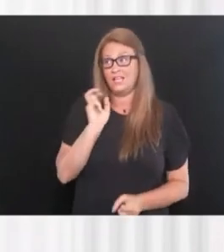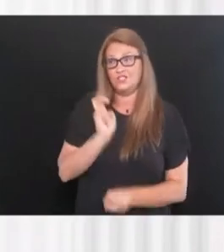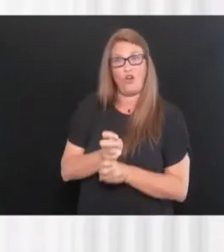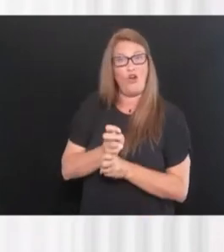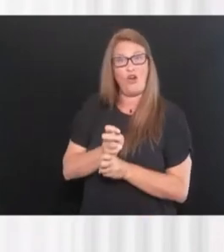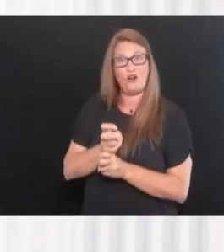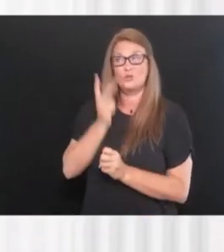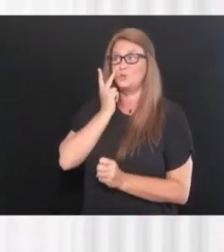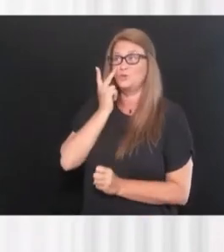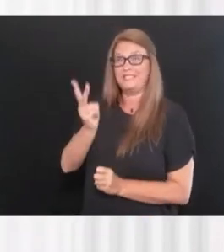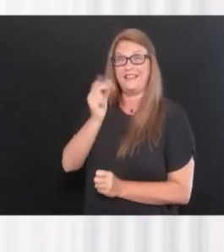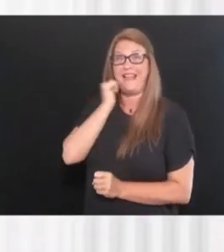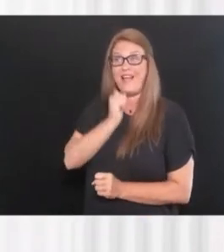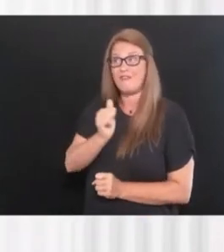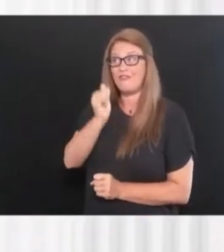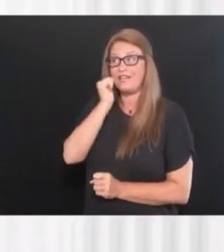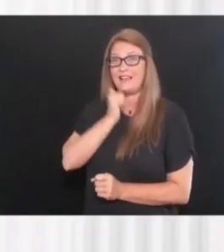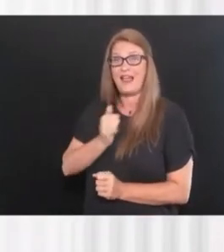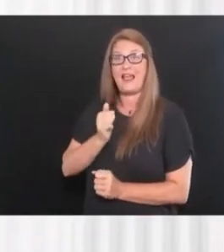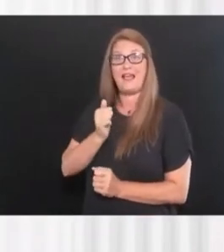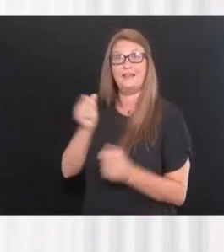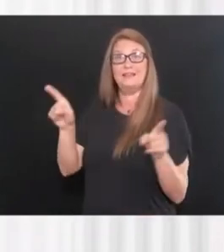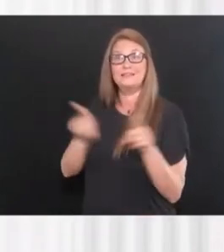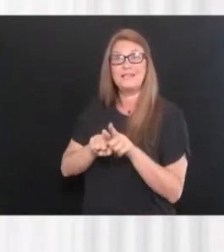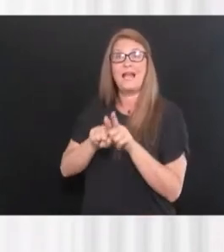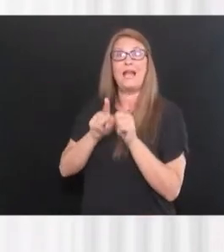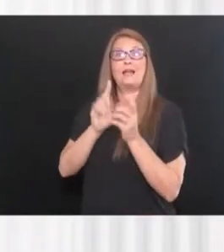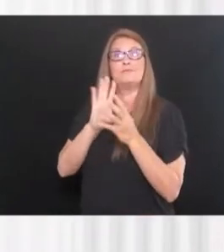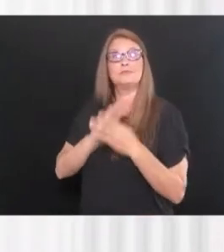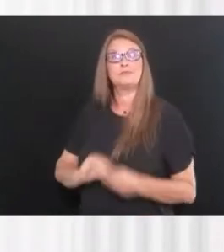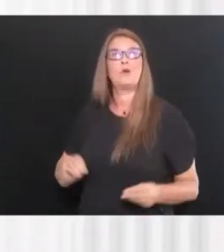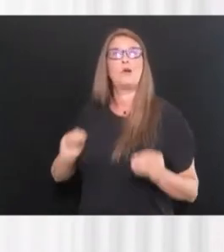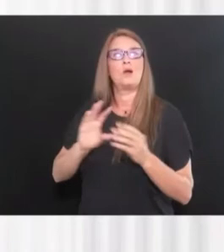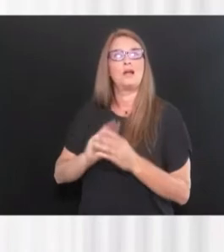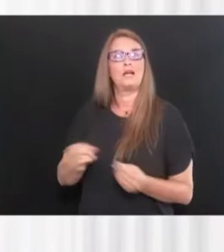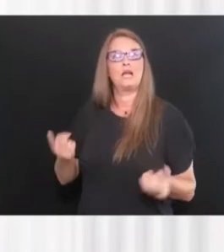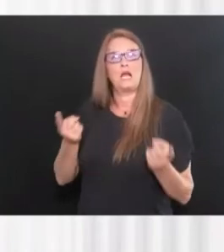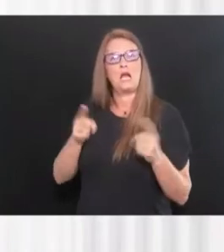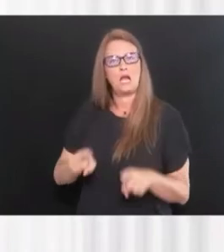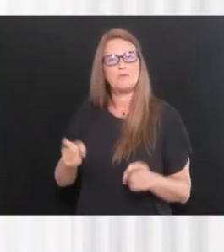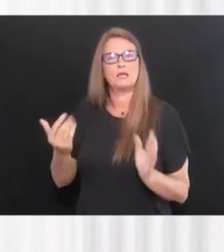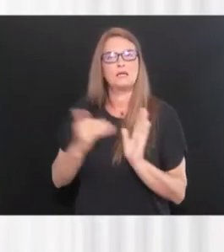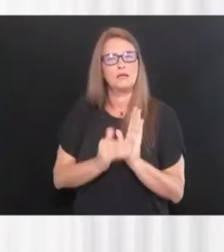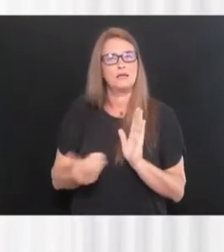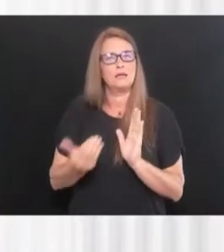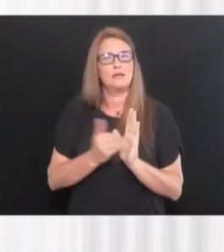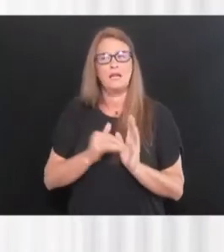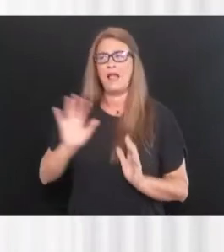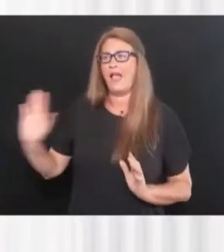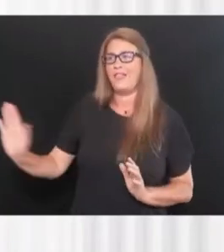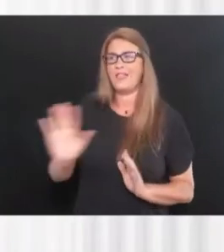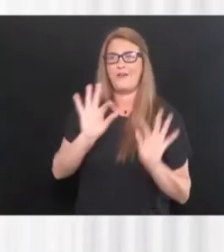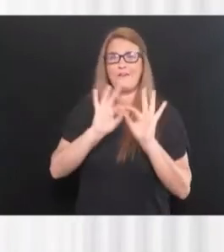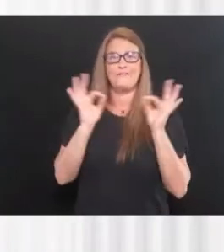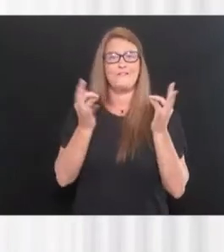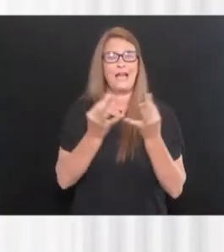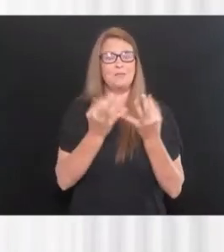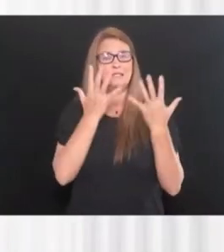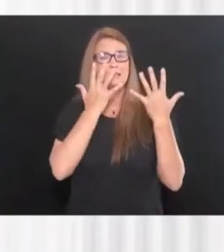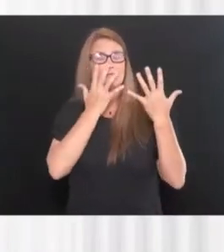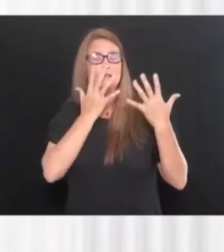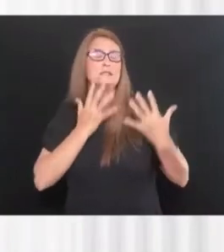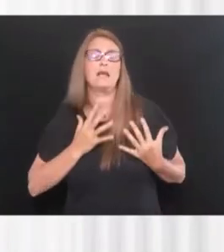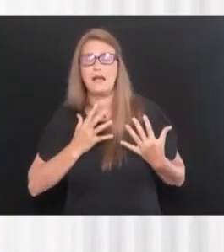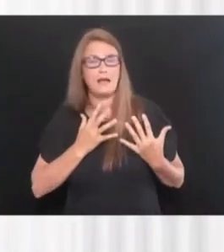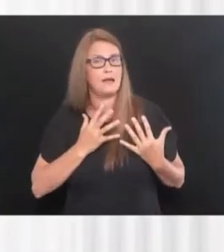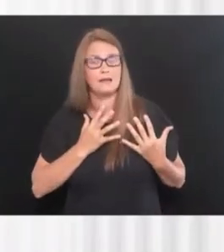go in every day and do a tough job already. Um, but to see the absolute heartbreak on the families, uh, of these